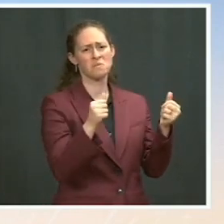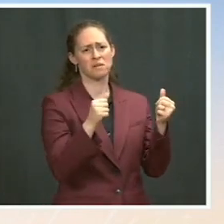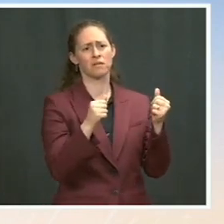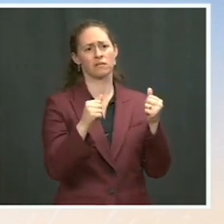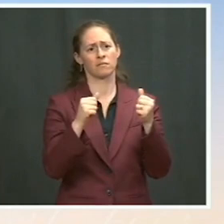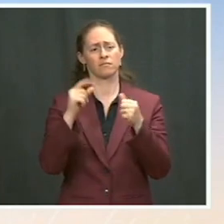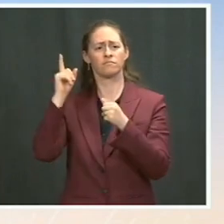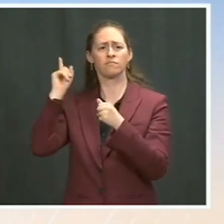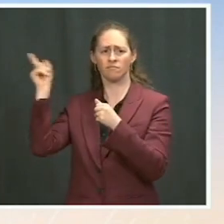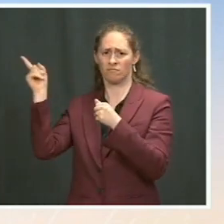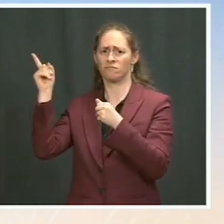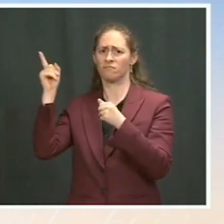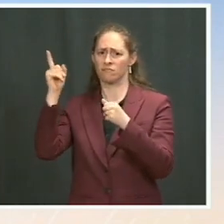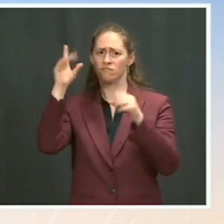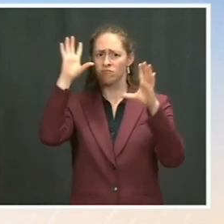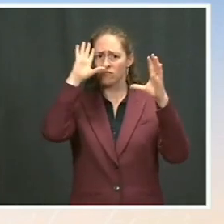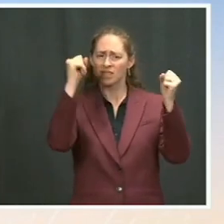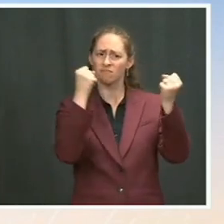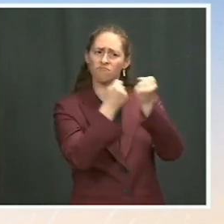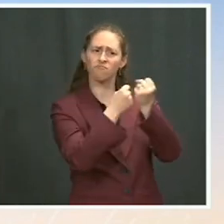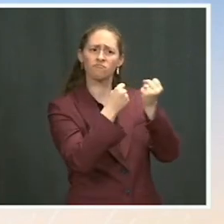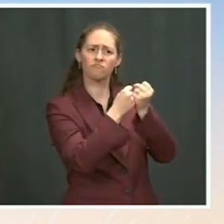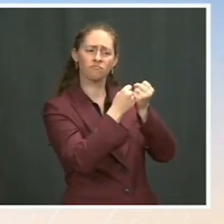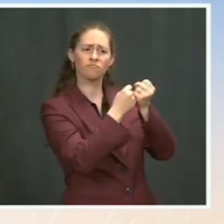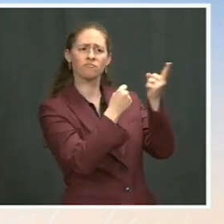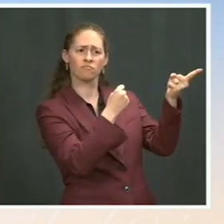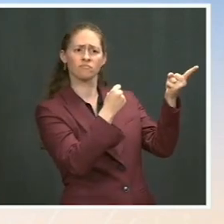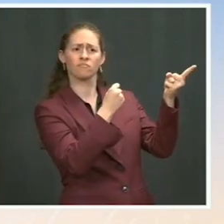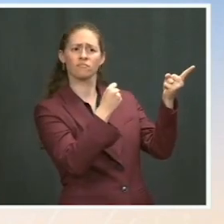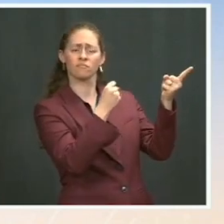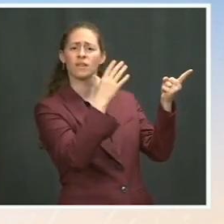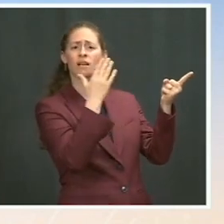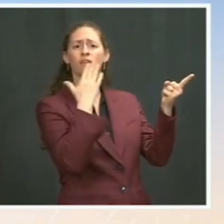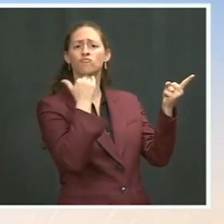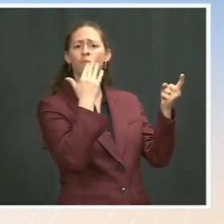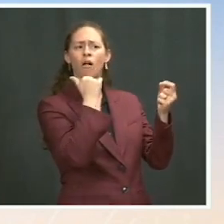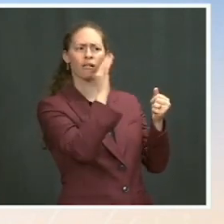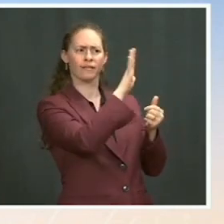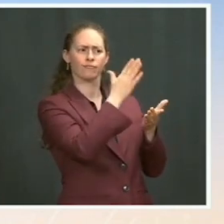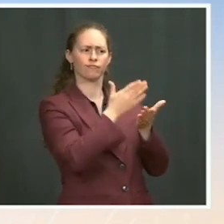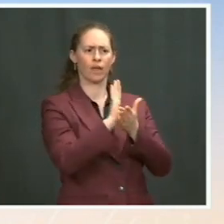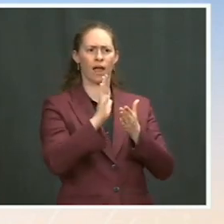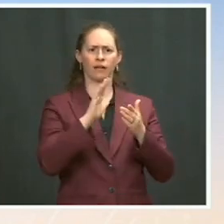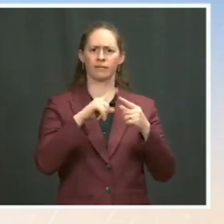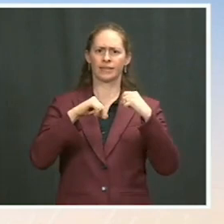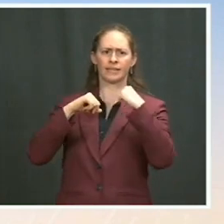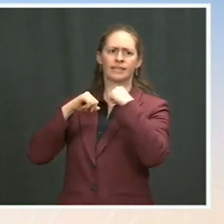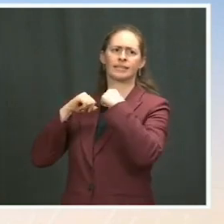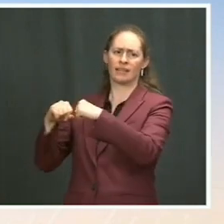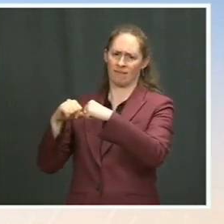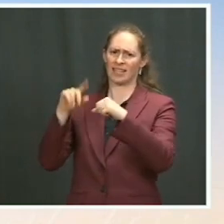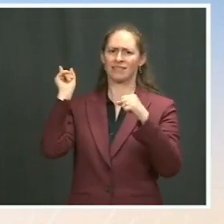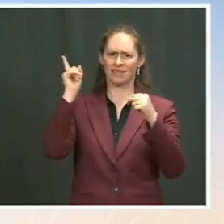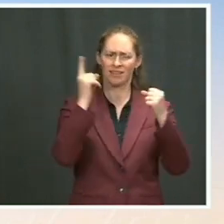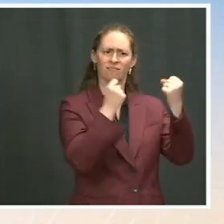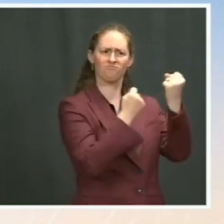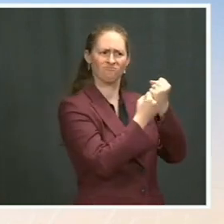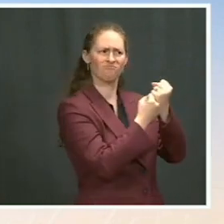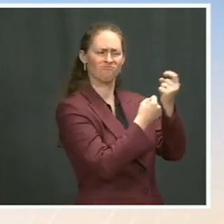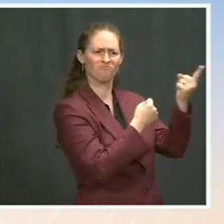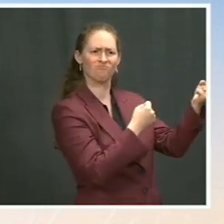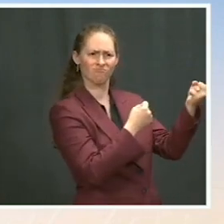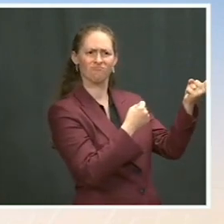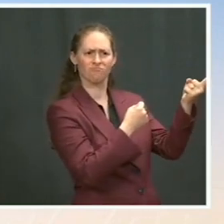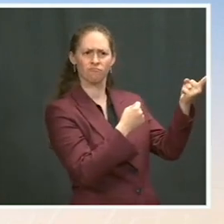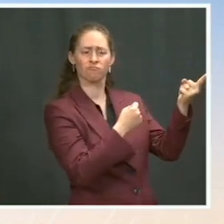for its legitimate right to defend itself, and its feeble is fundamental and will never waver. We condemn ongoing rocket attacks by Hamas and